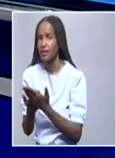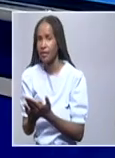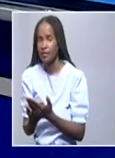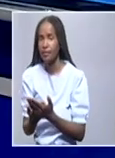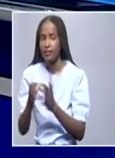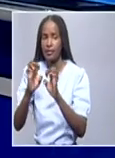Mr. Ben Nangombe. Still on health,